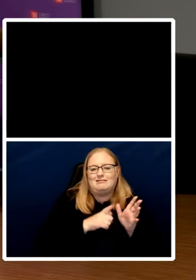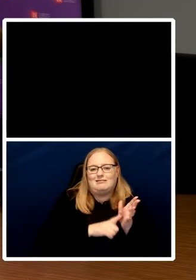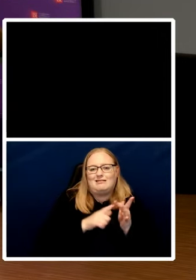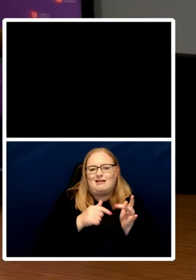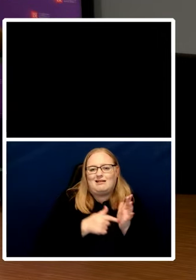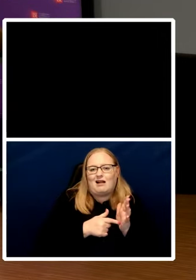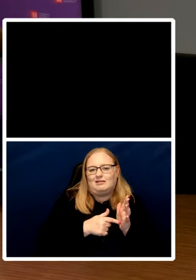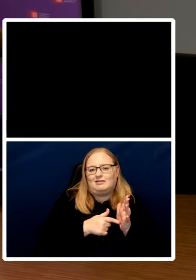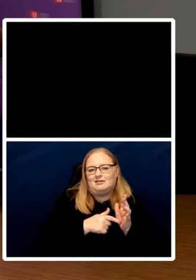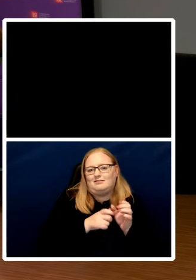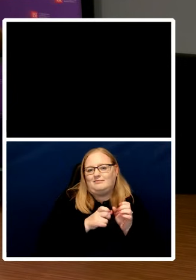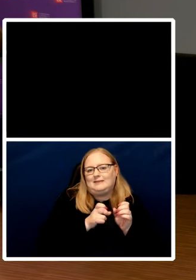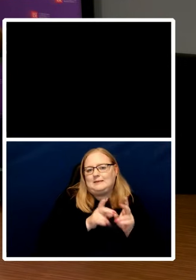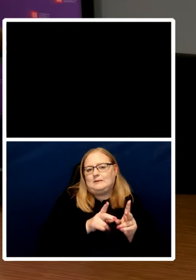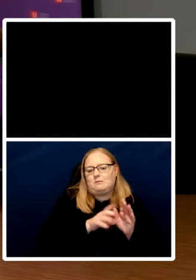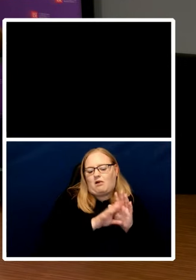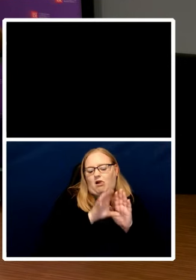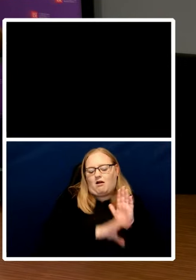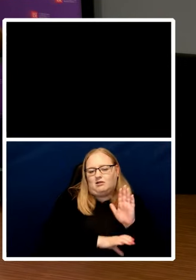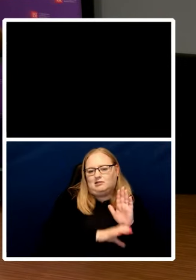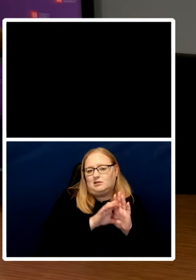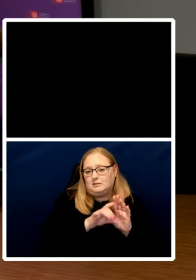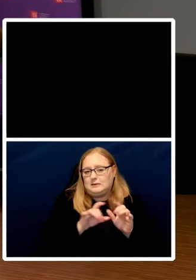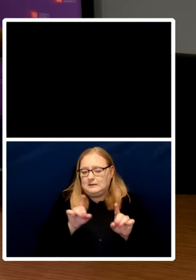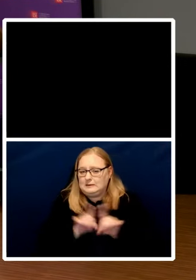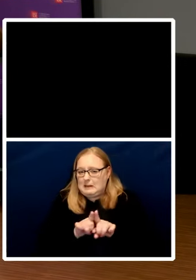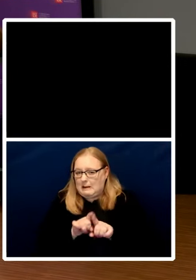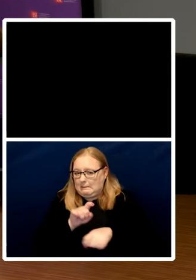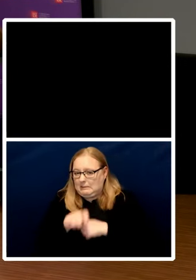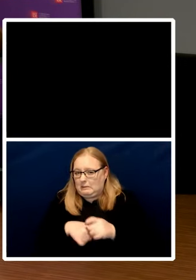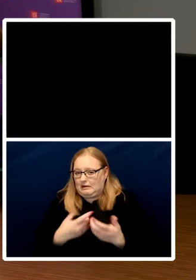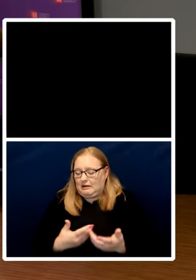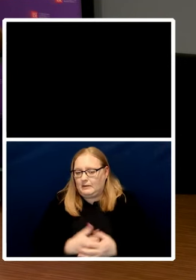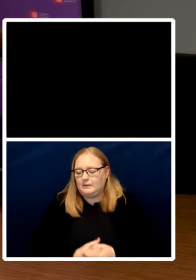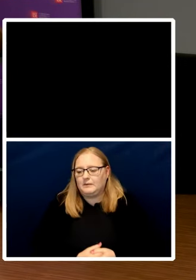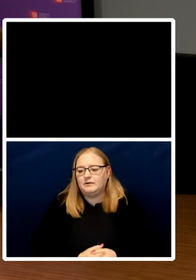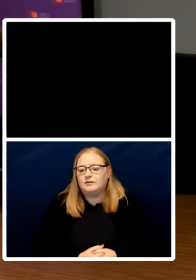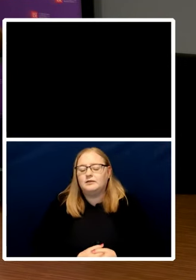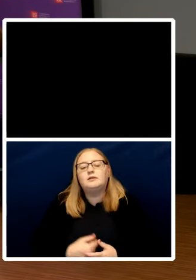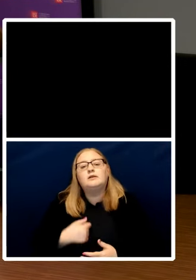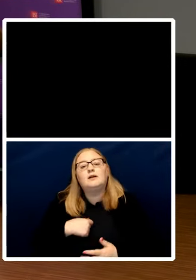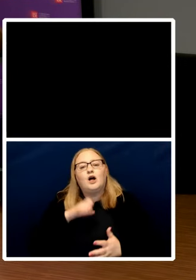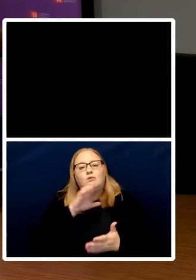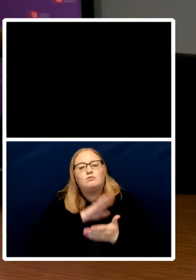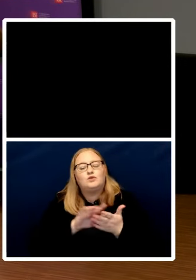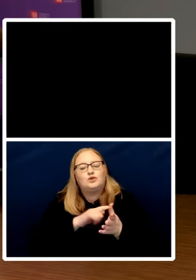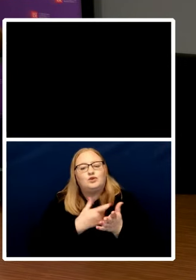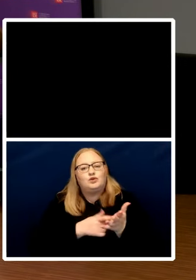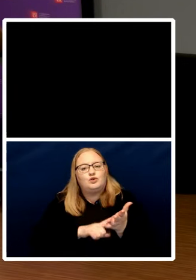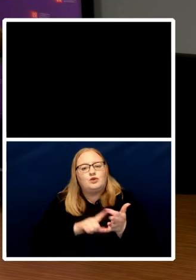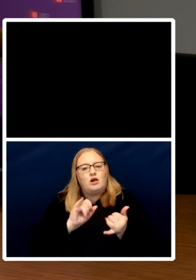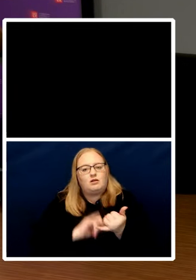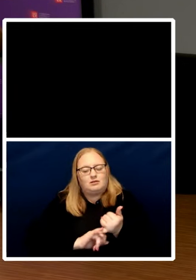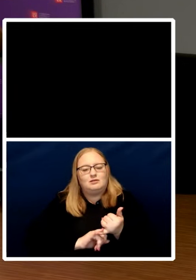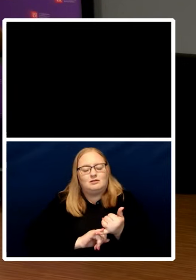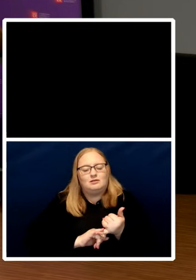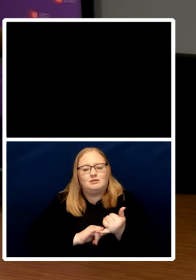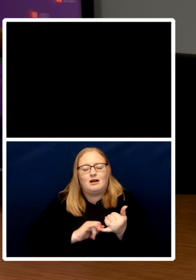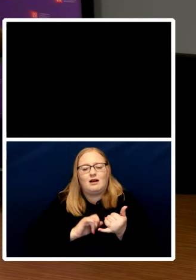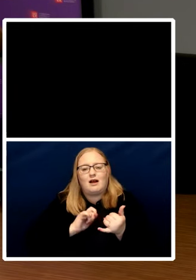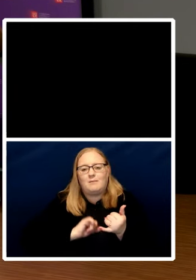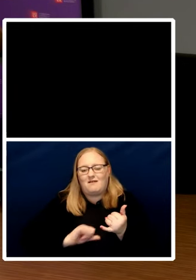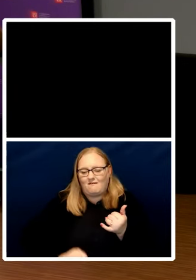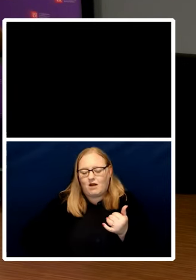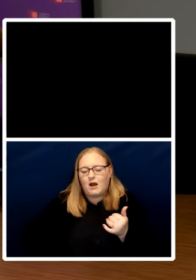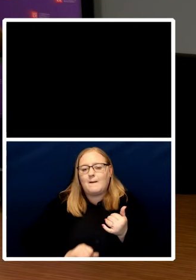hello my name is charles um i'm a farmer and a litigator and i was going to ask about the challenge i won't admit what else i am in case the professor takes